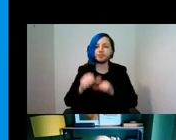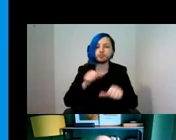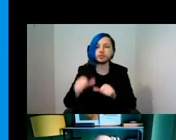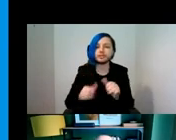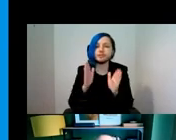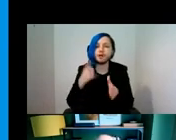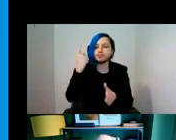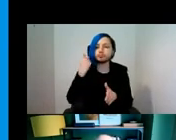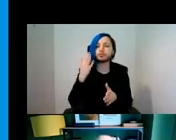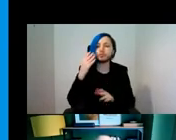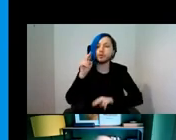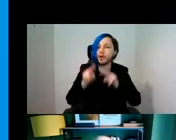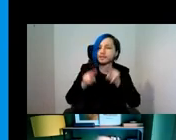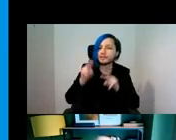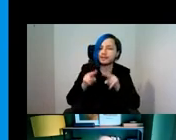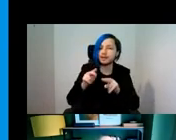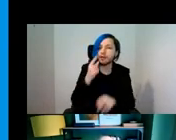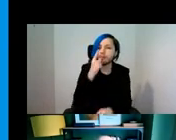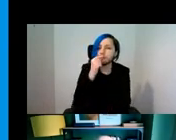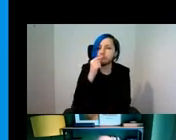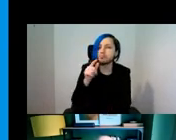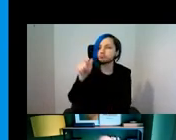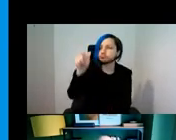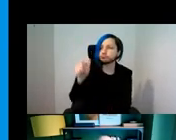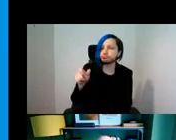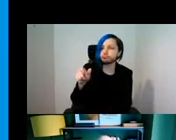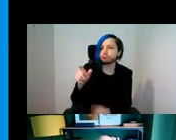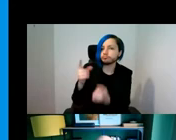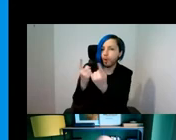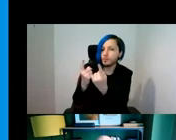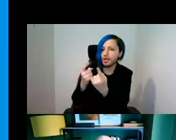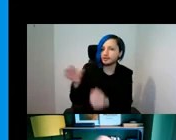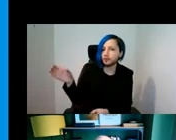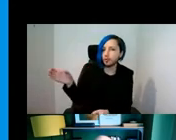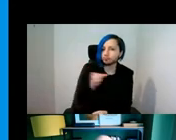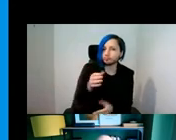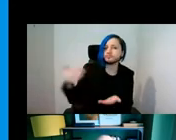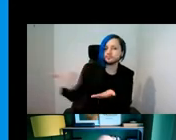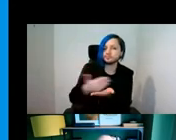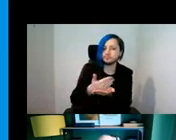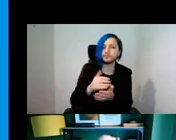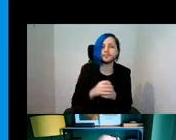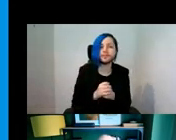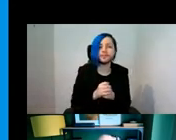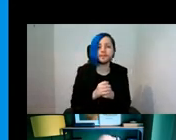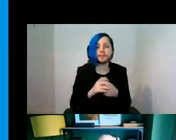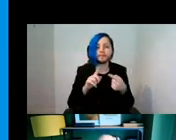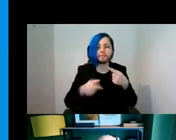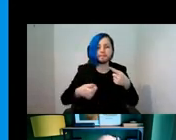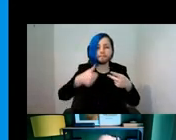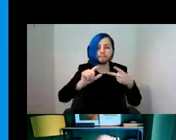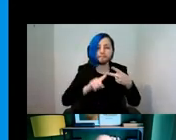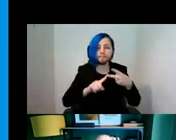when you're assessing a candidate for an acquisition to a collection. It attempts to categorise those into